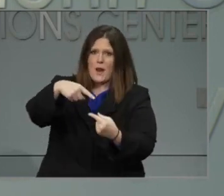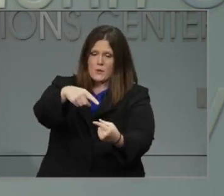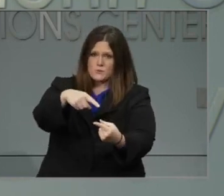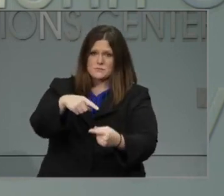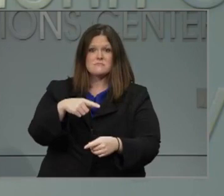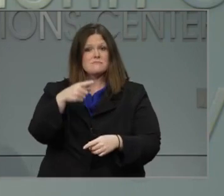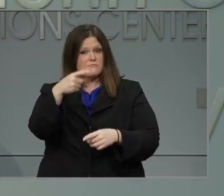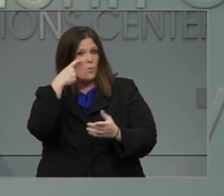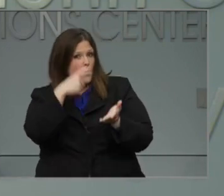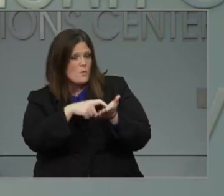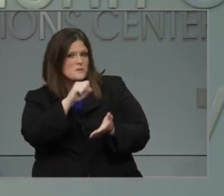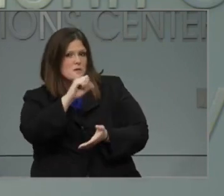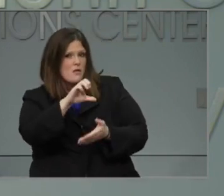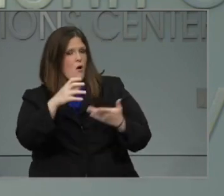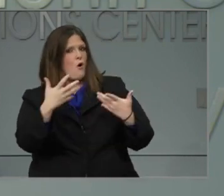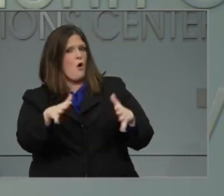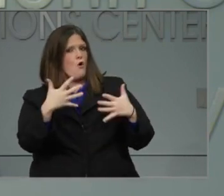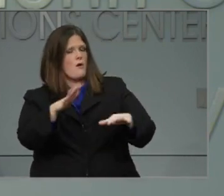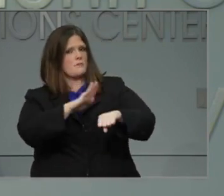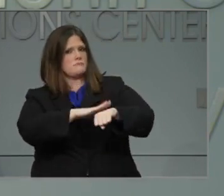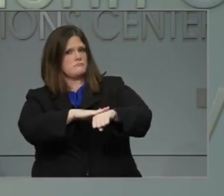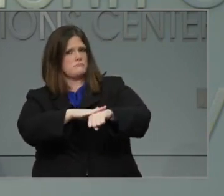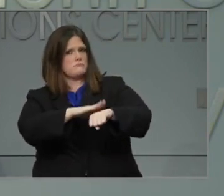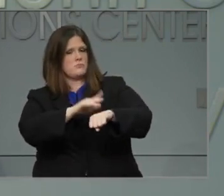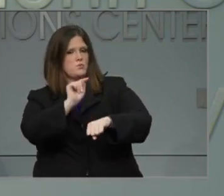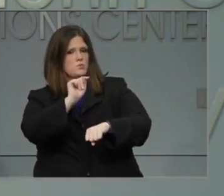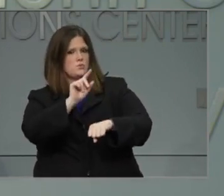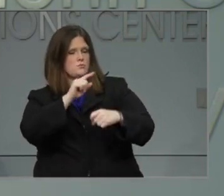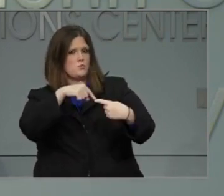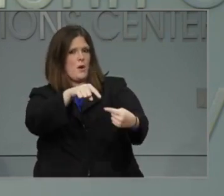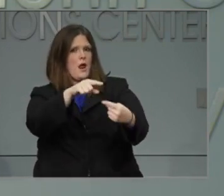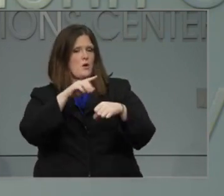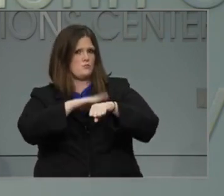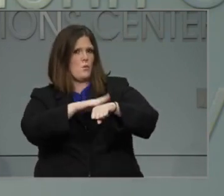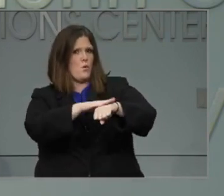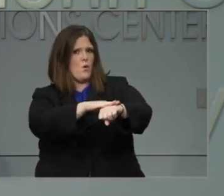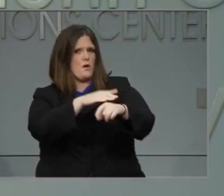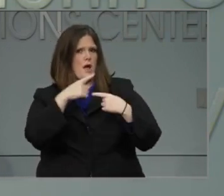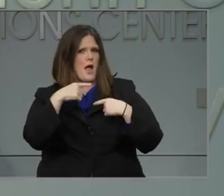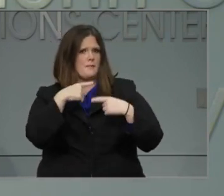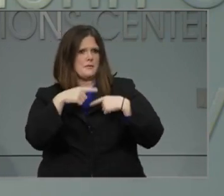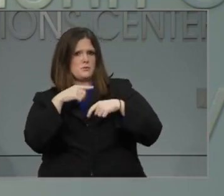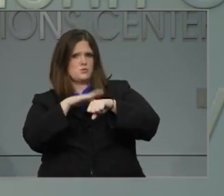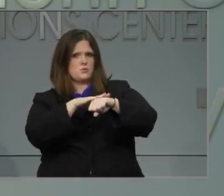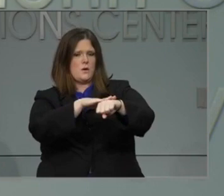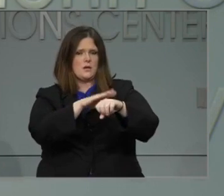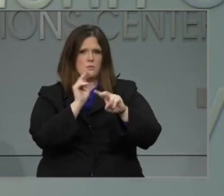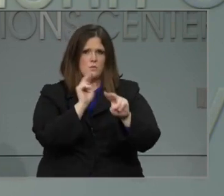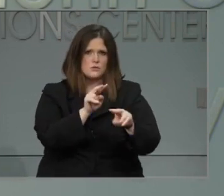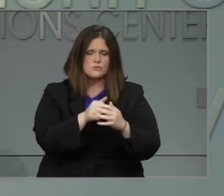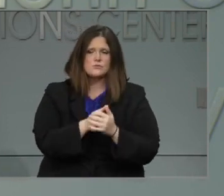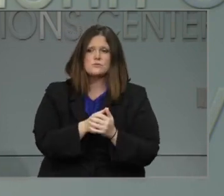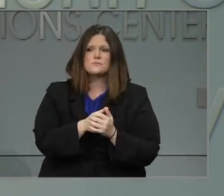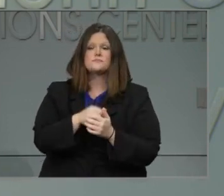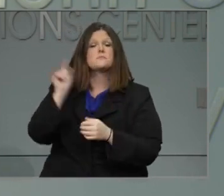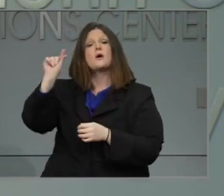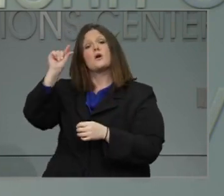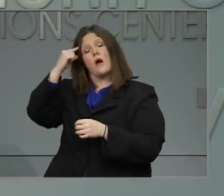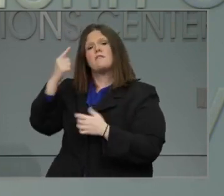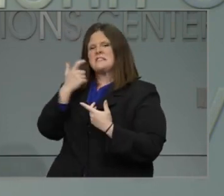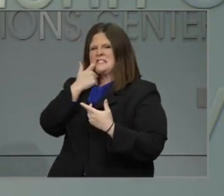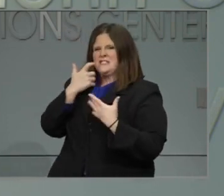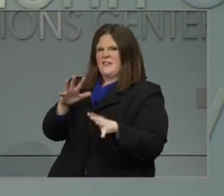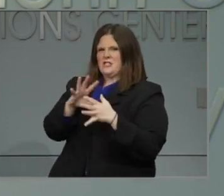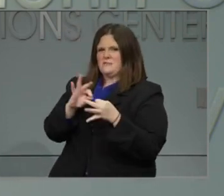seen several tornado warnings today. As the governor was speaking about, he has authorized a team of National Guard